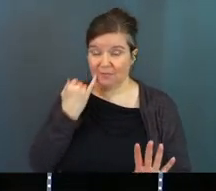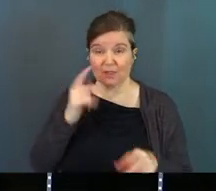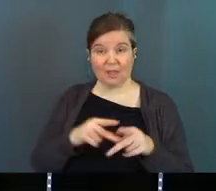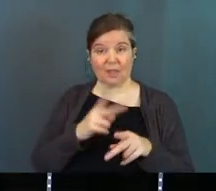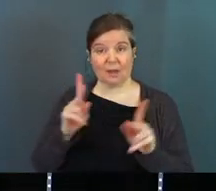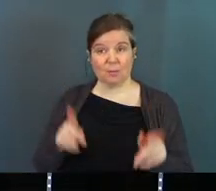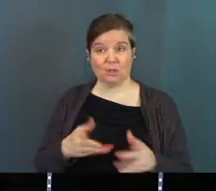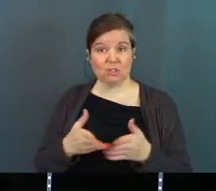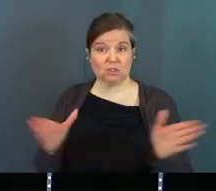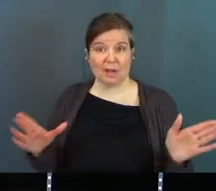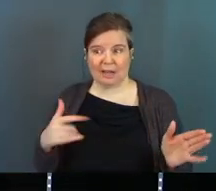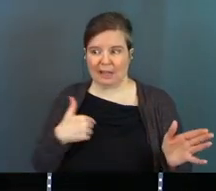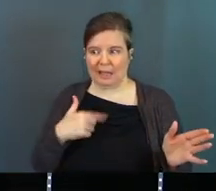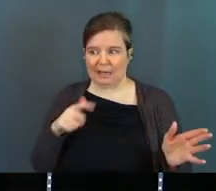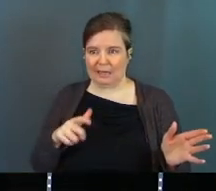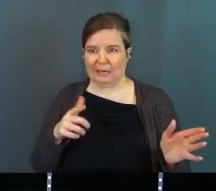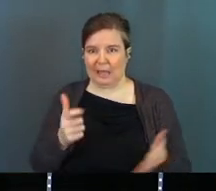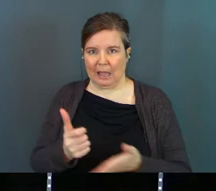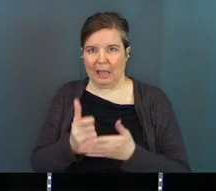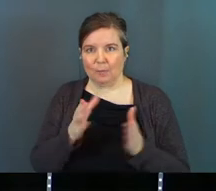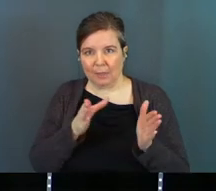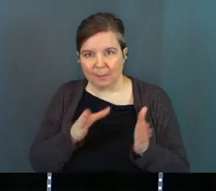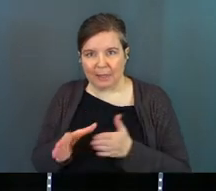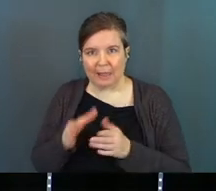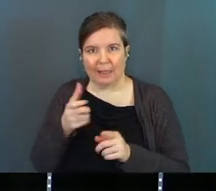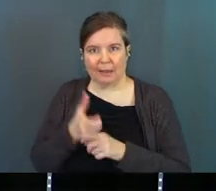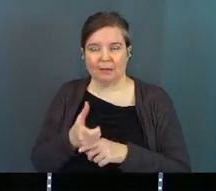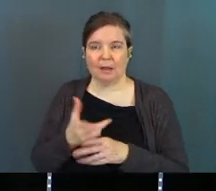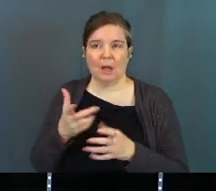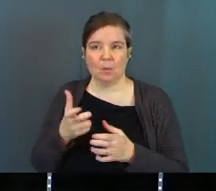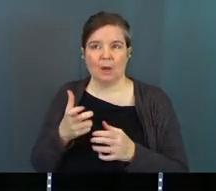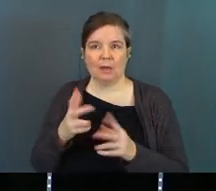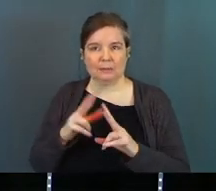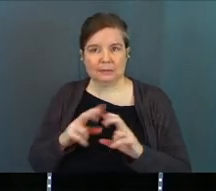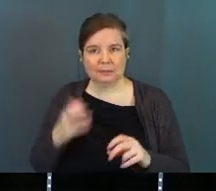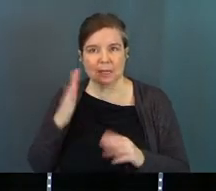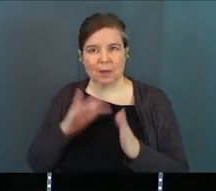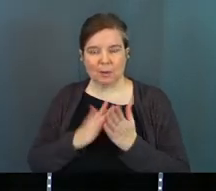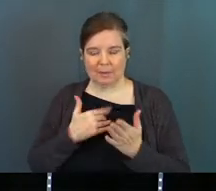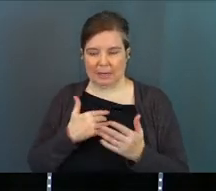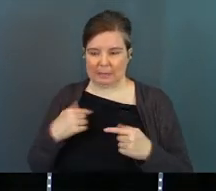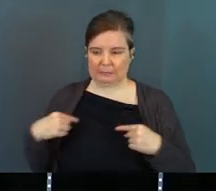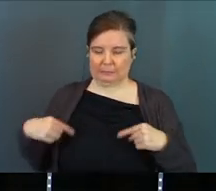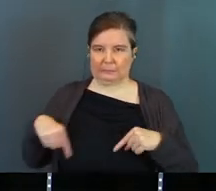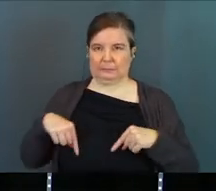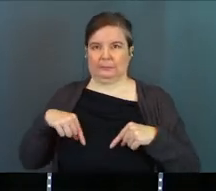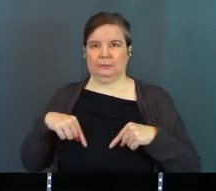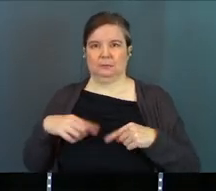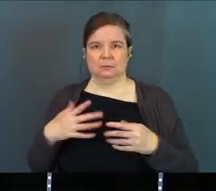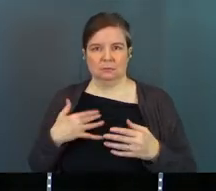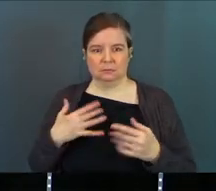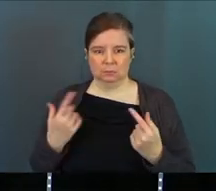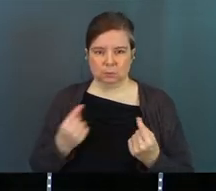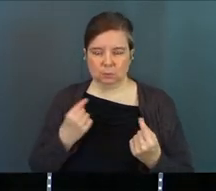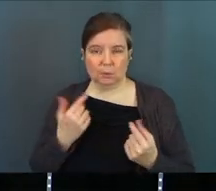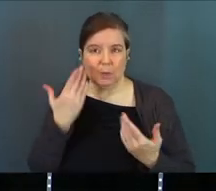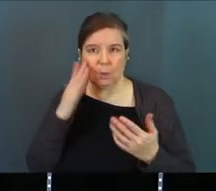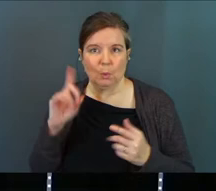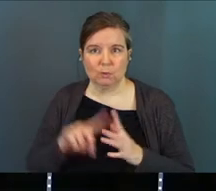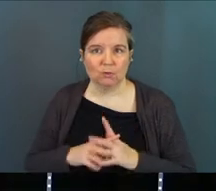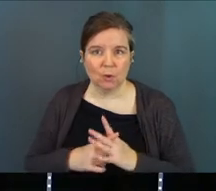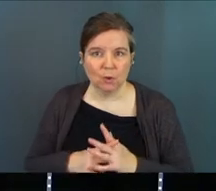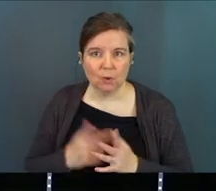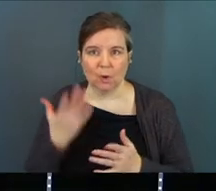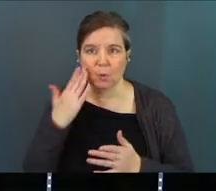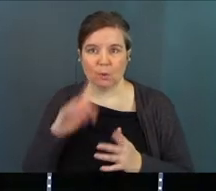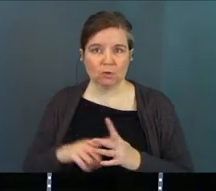in general who's like, I need help with a plan. I want to dig into God's Word, but I'm intimidated is a good way to think of it. Like, I'm intimidated because I don't know where to